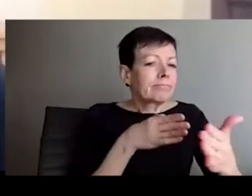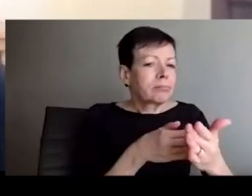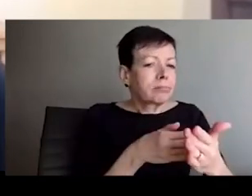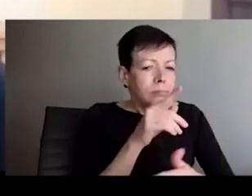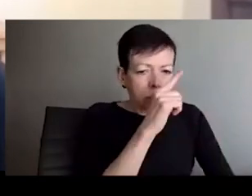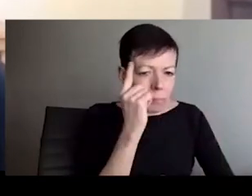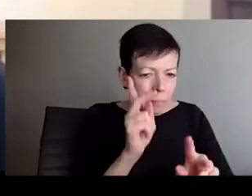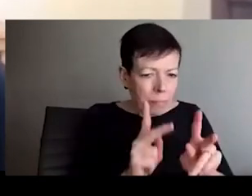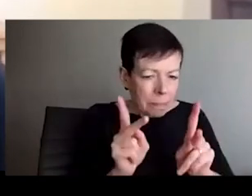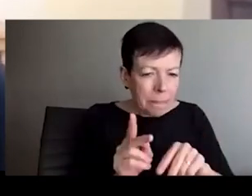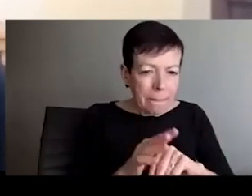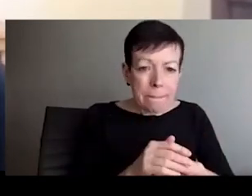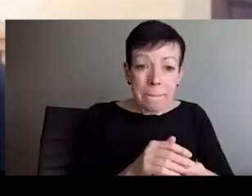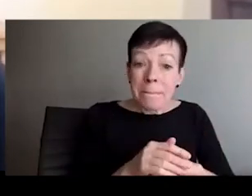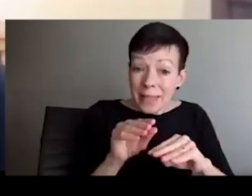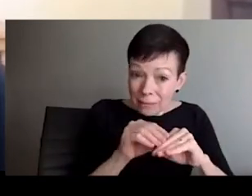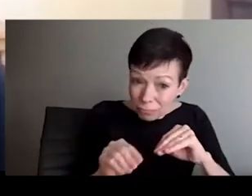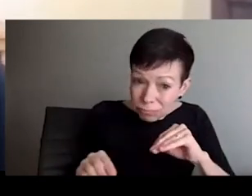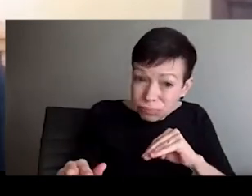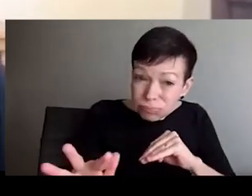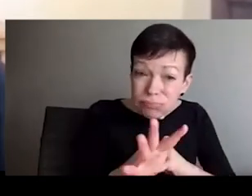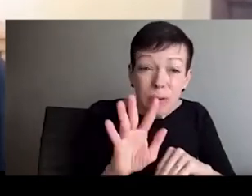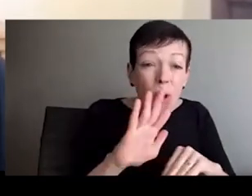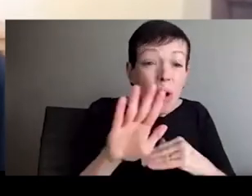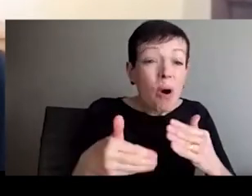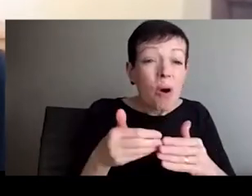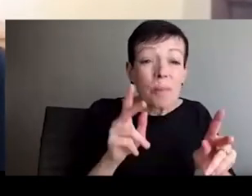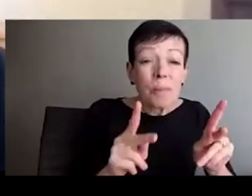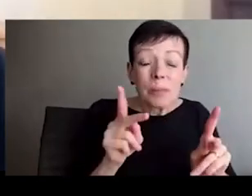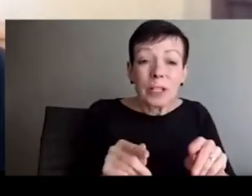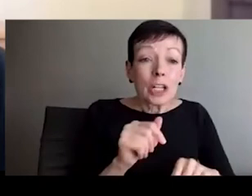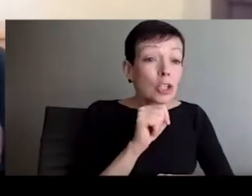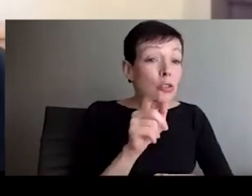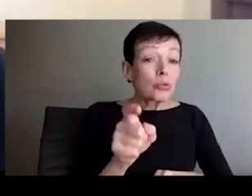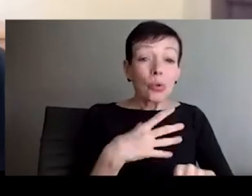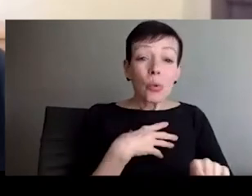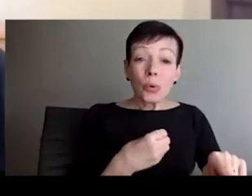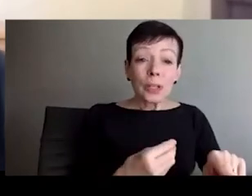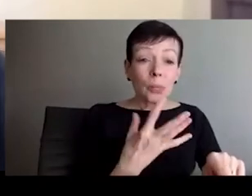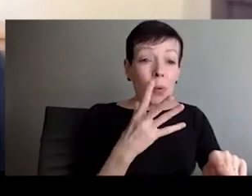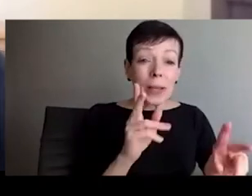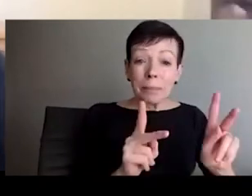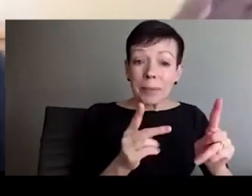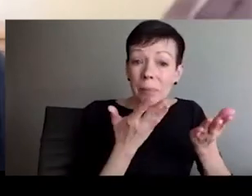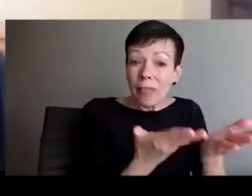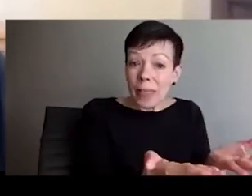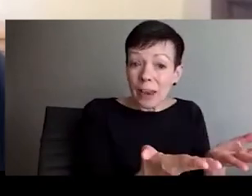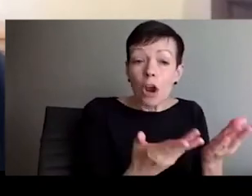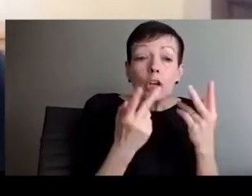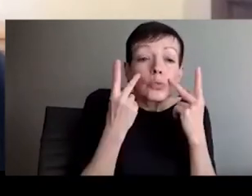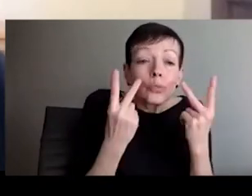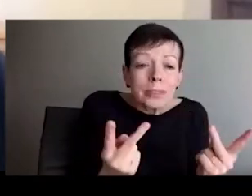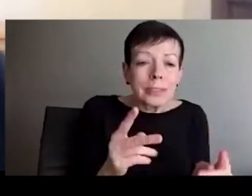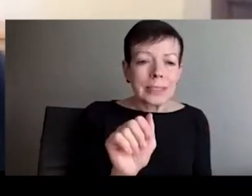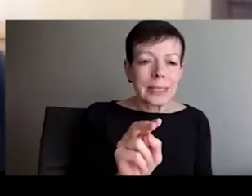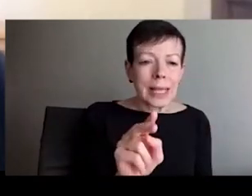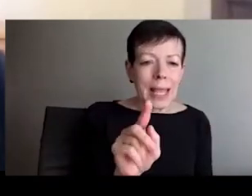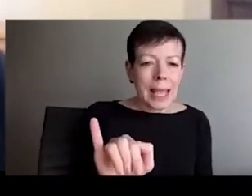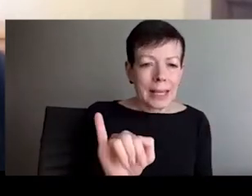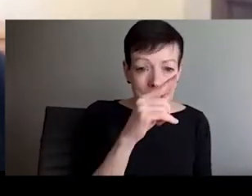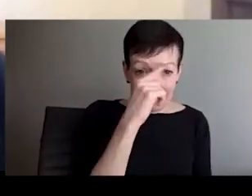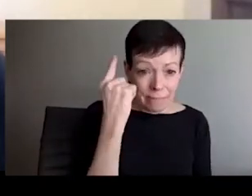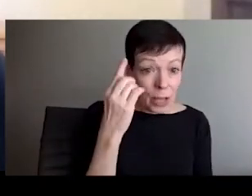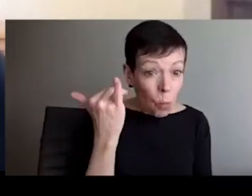briefly address that in the Q&A. I also do research on white nationalist organizations. But I'm talking about white supremacy in the initial understanding of